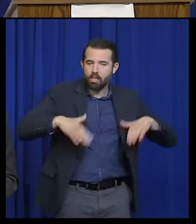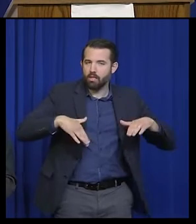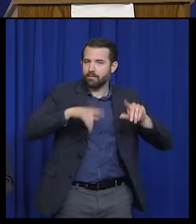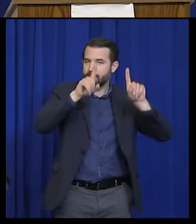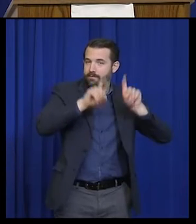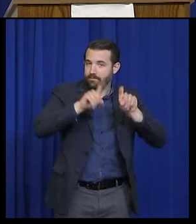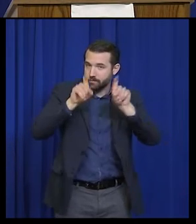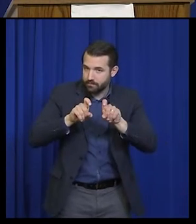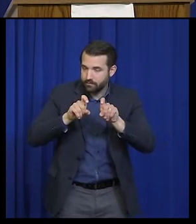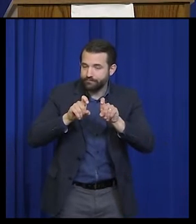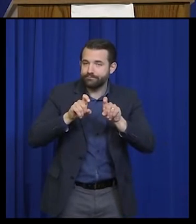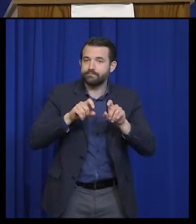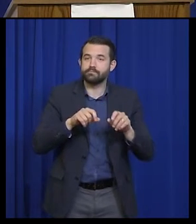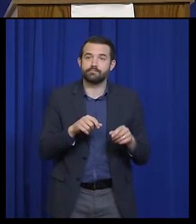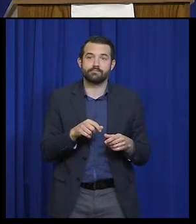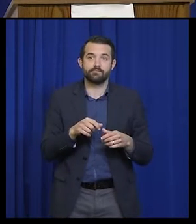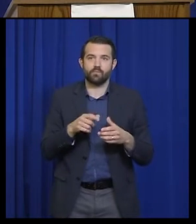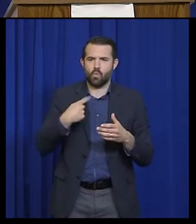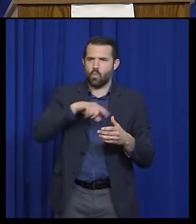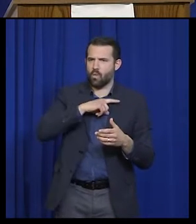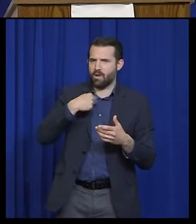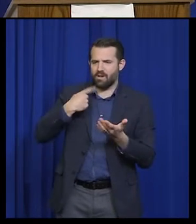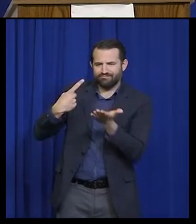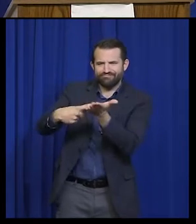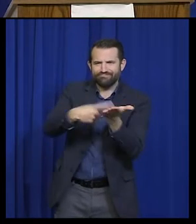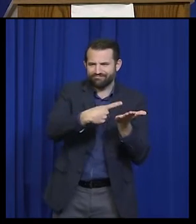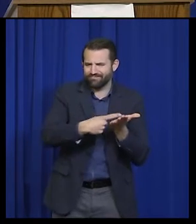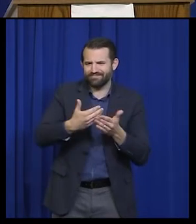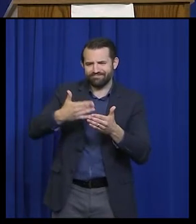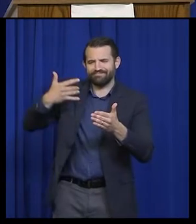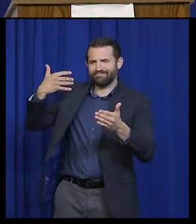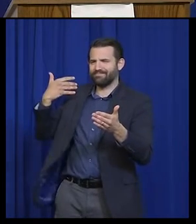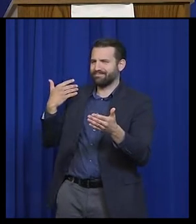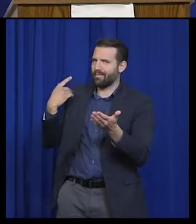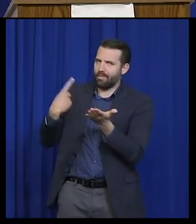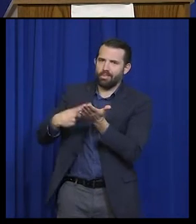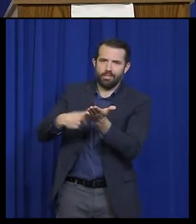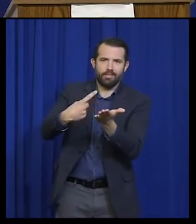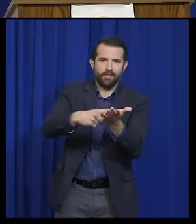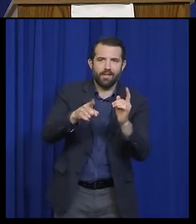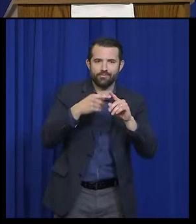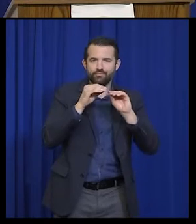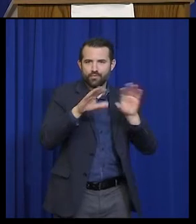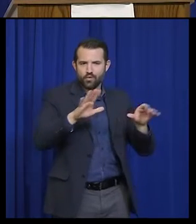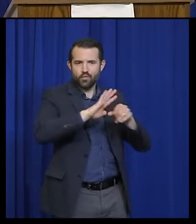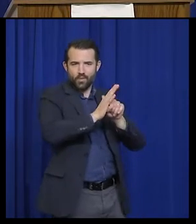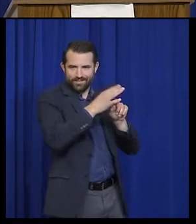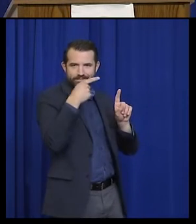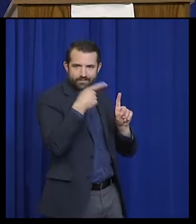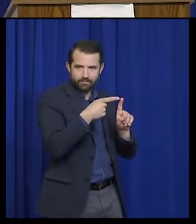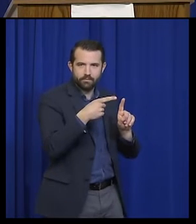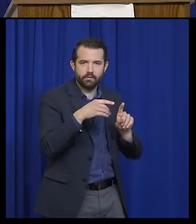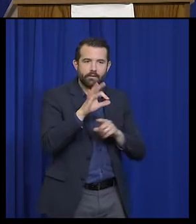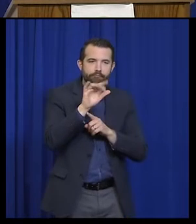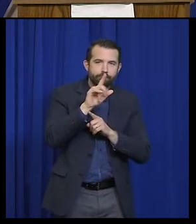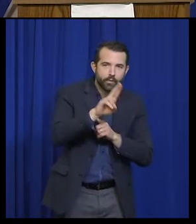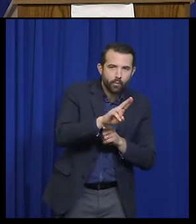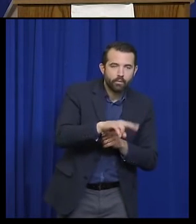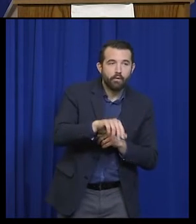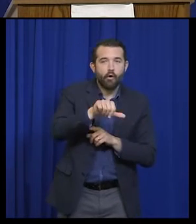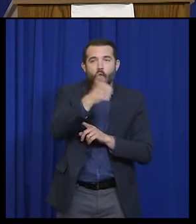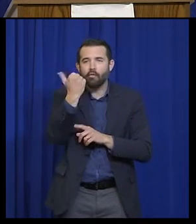at these meetings how in any outbreak situation, whether it's COVID-19, the flu or anything else out there,